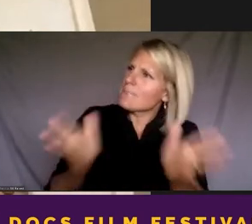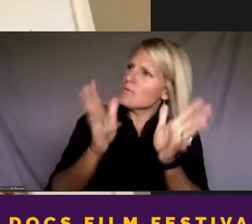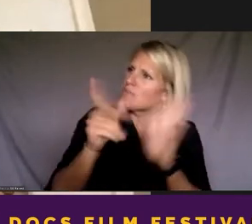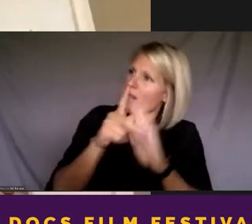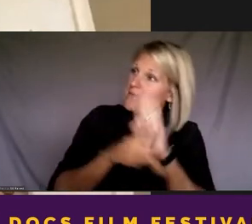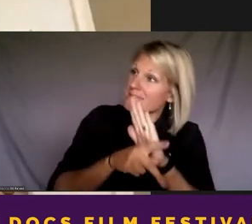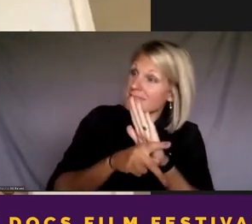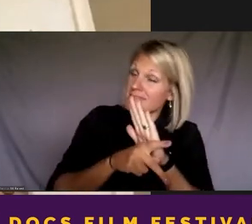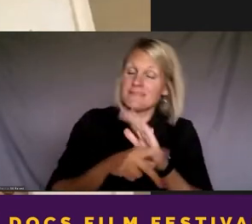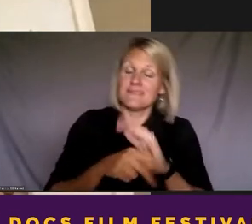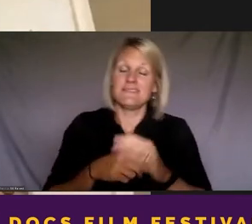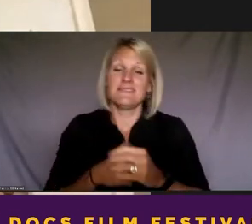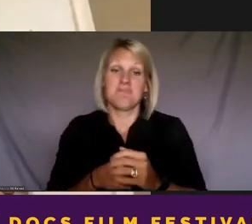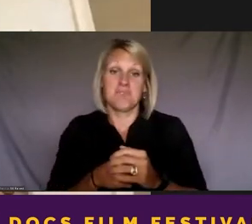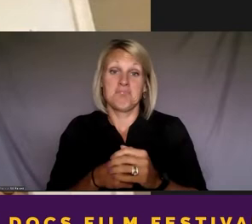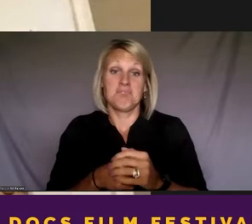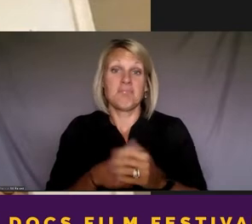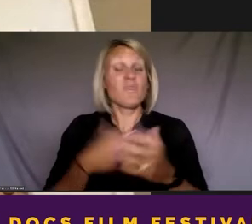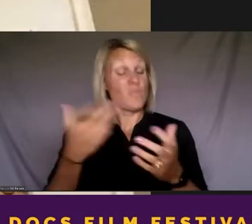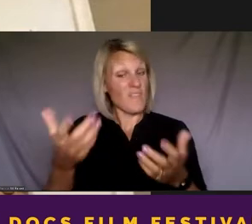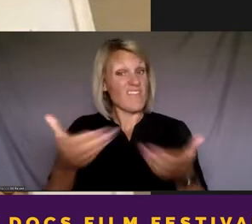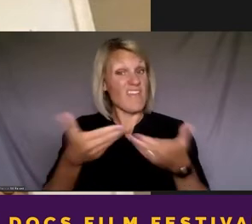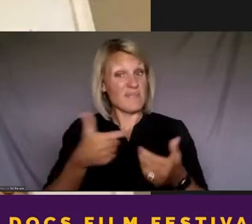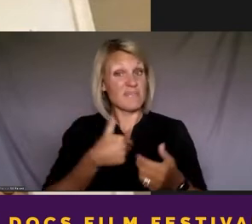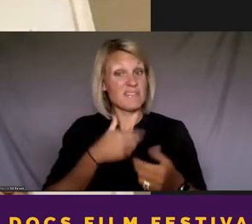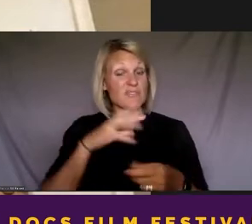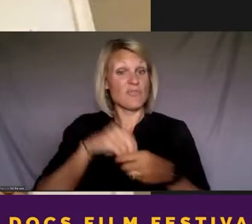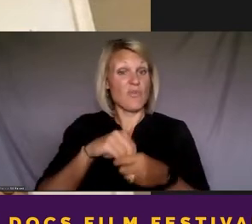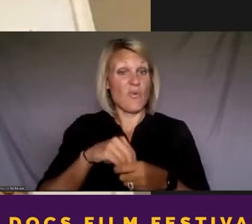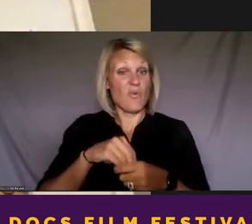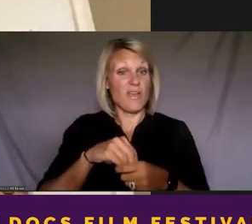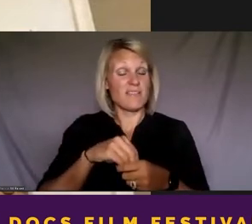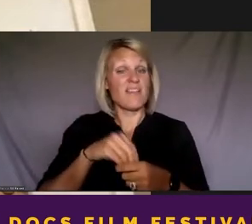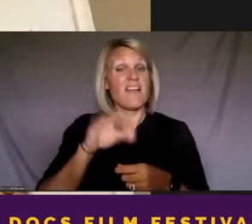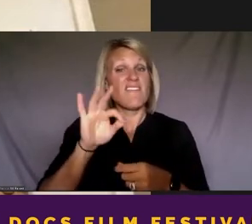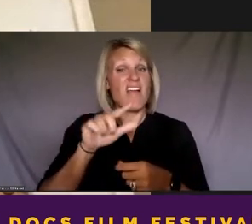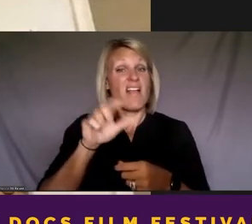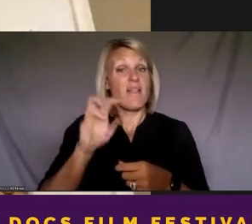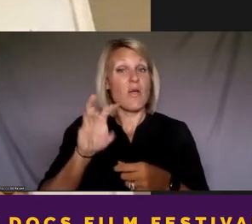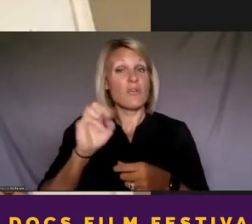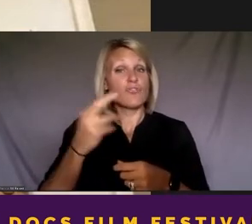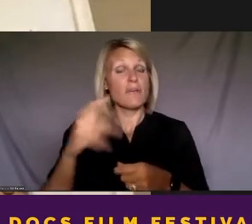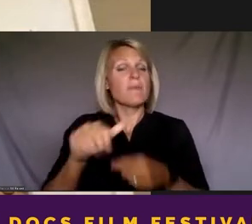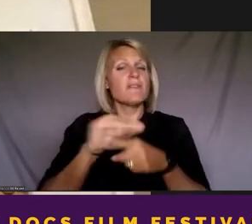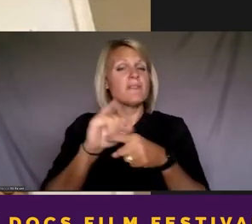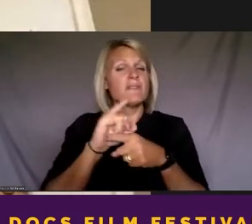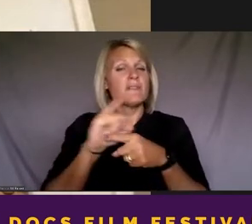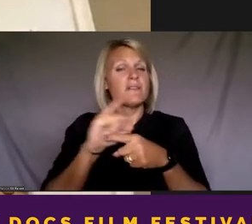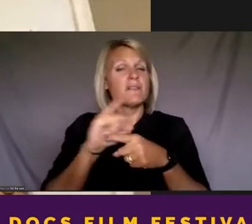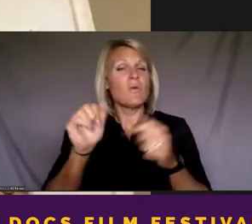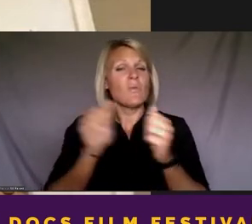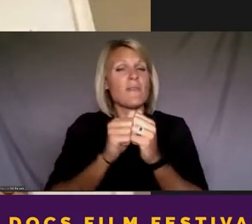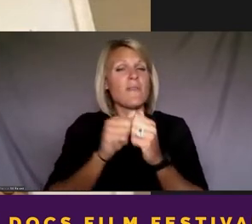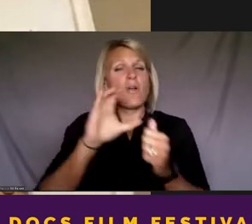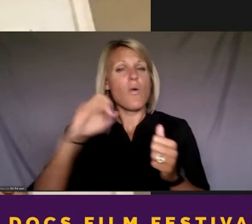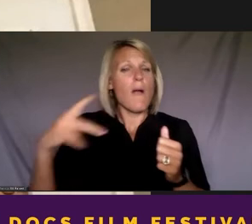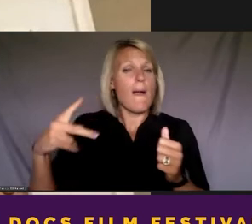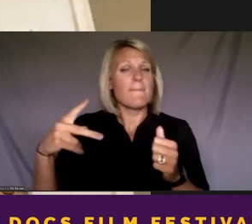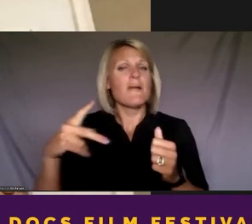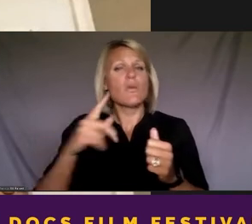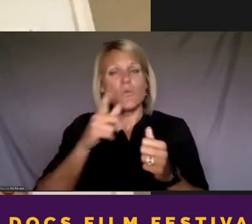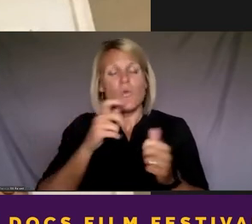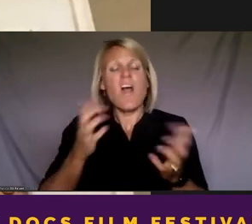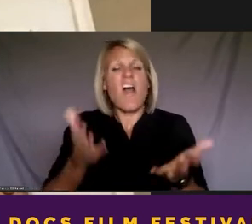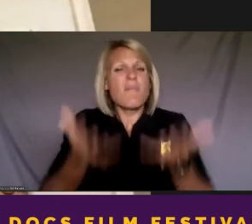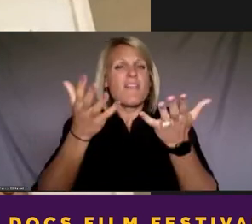And they invited me to join a fellowship, which was with the People's Paper Co-op, which would uplift the voices of